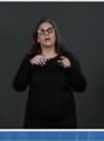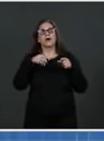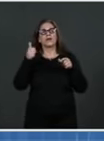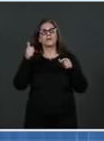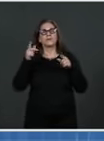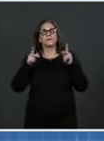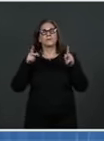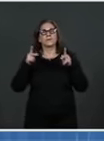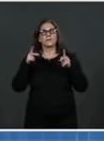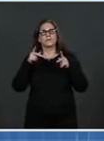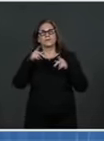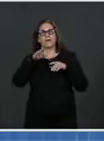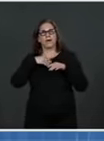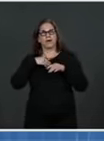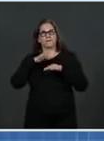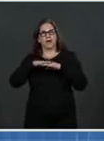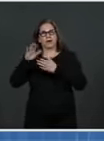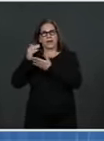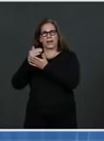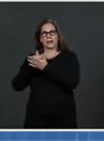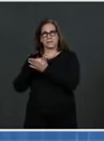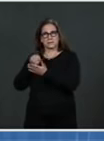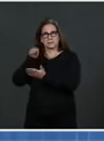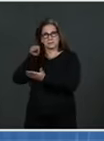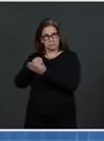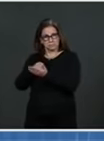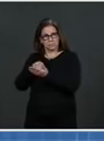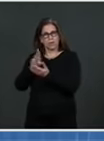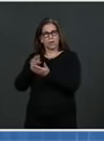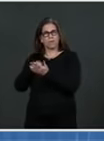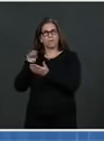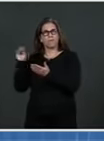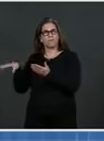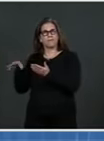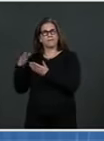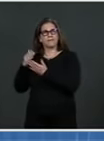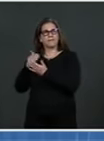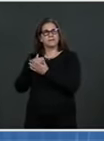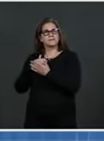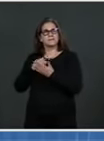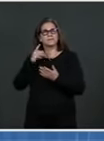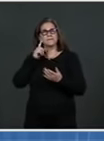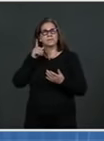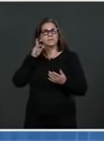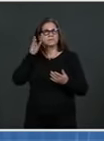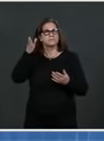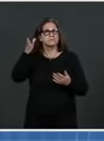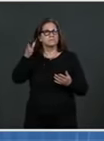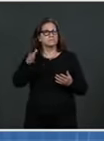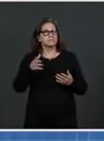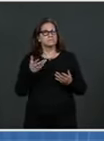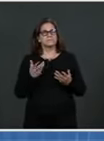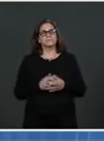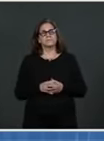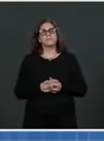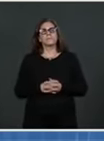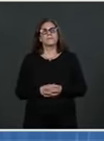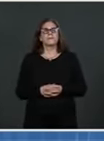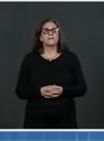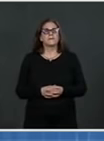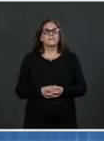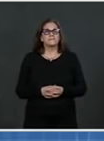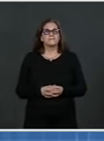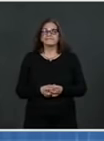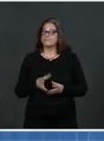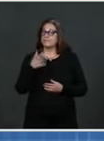change, um, any policies or recommendations going forward? Yeah, thank you for that. I would invite you to sort of visit the list. It's sort of